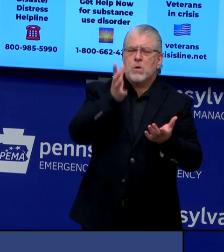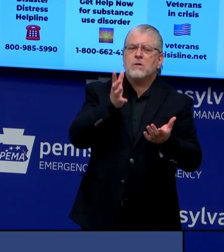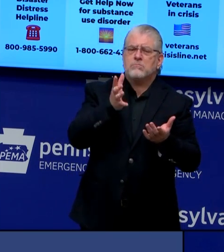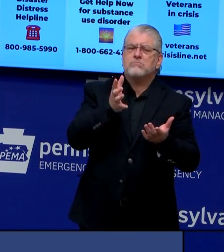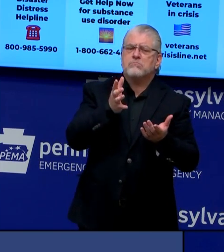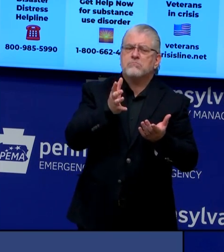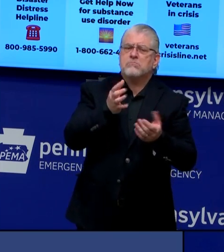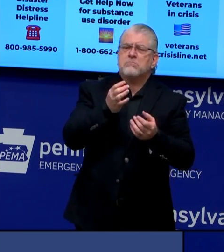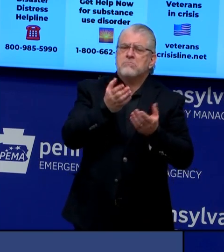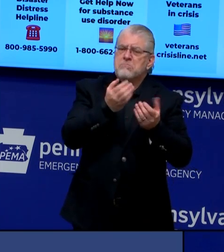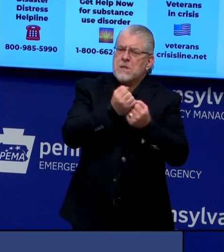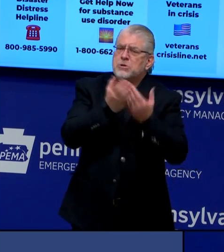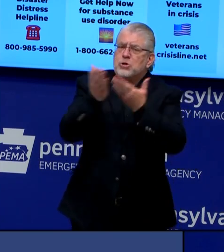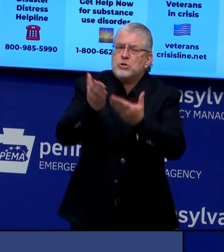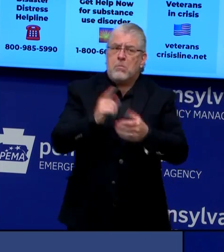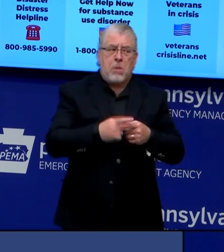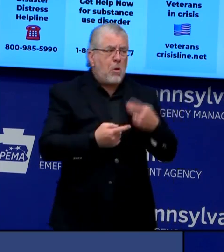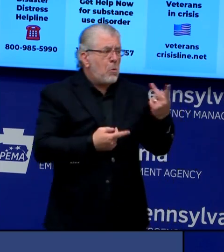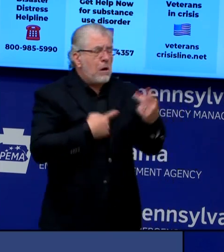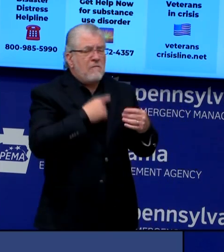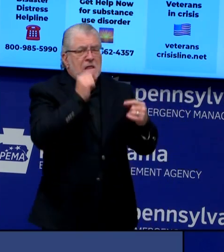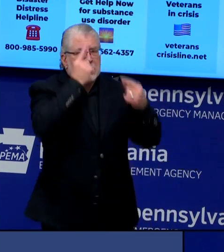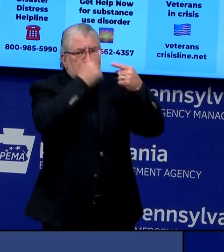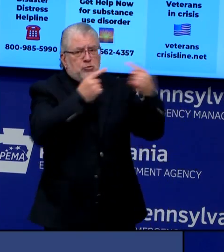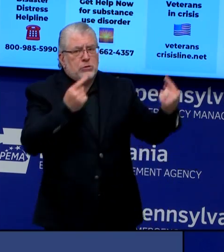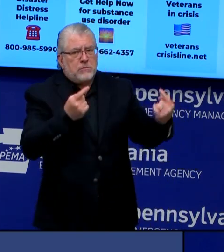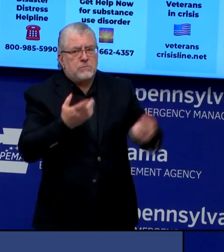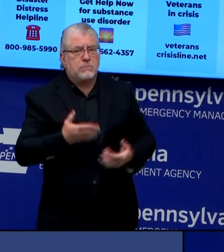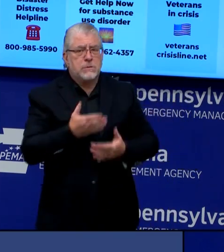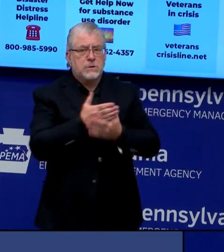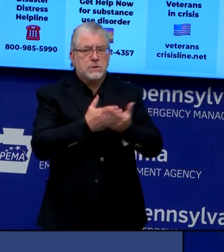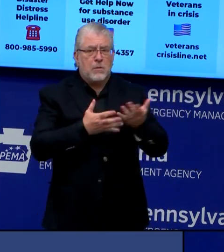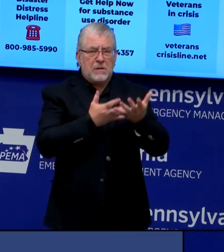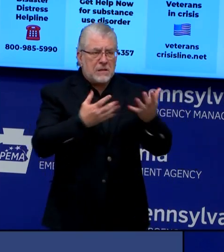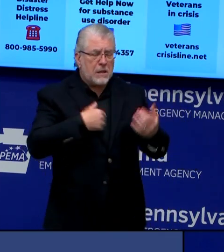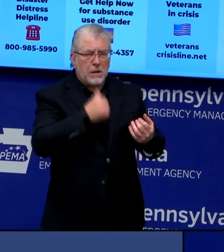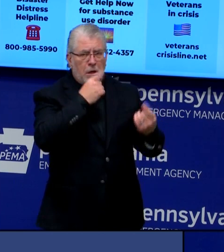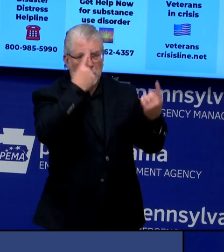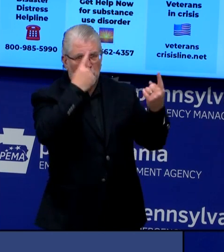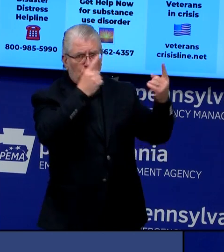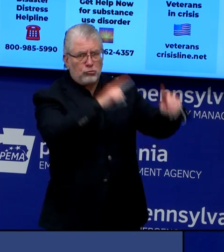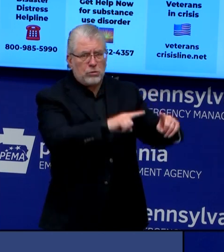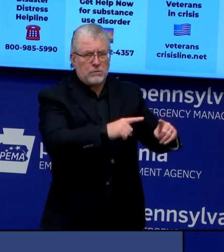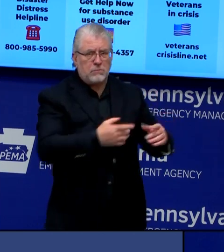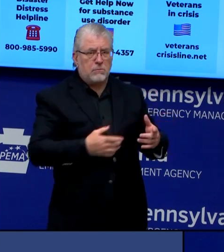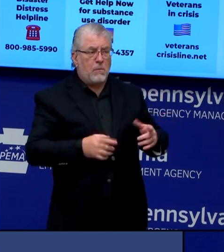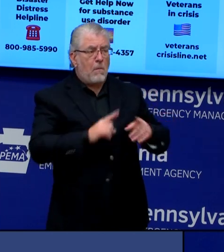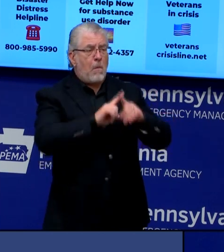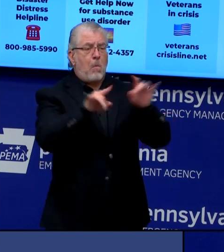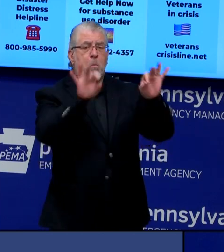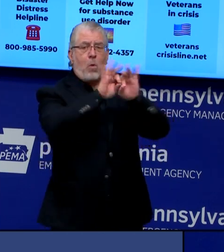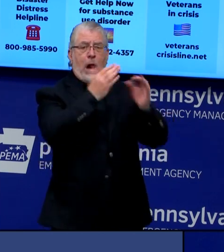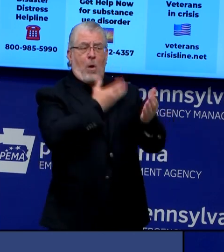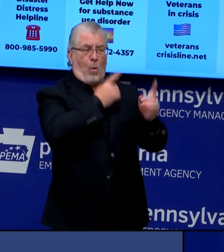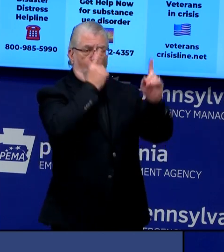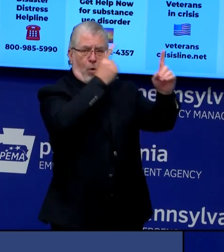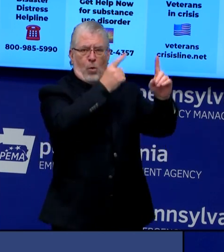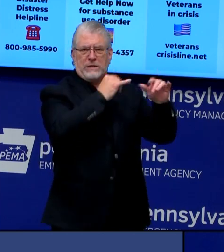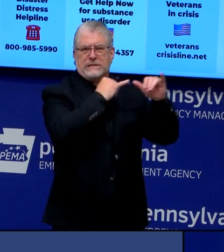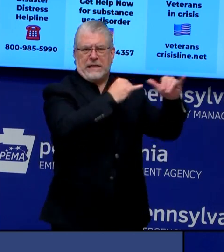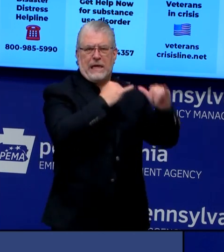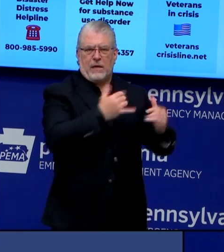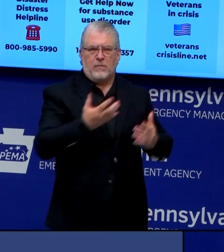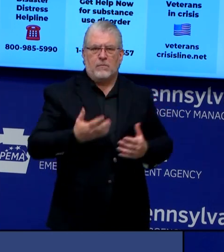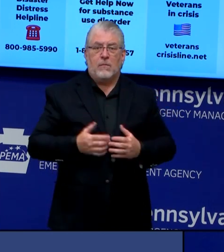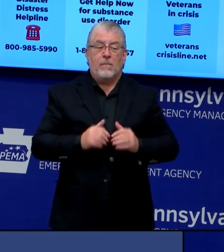disagree that in some areas we just don't agree. But we're both trying to do exactly the same thing, and that is make sure that Pennsylvania gets